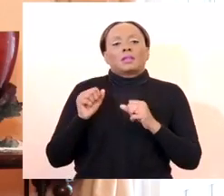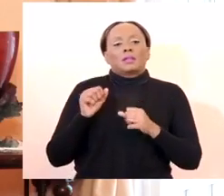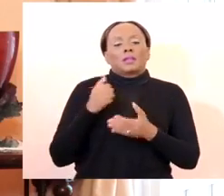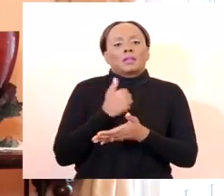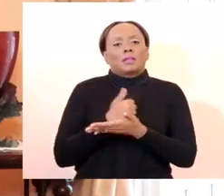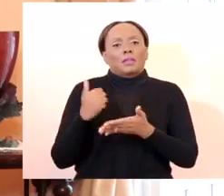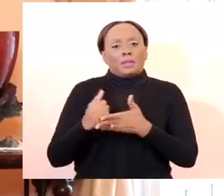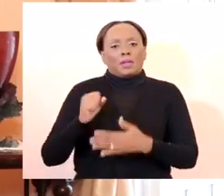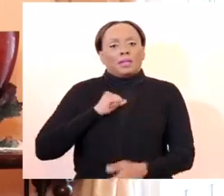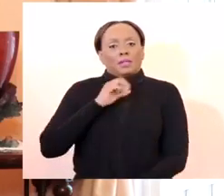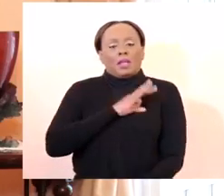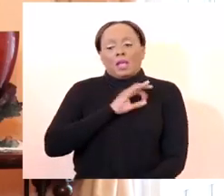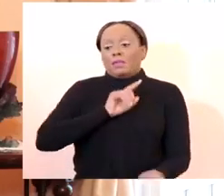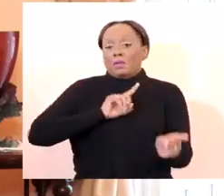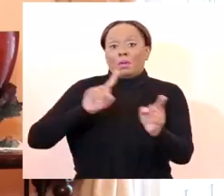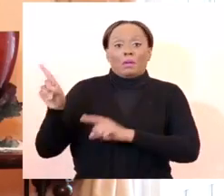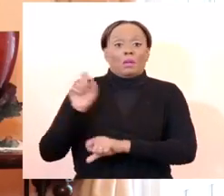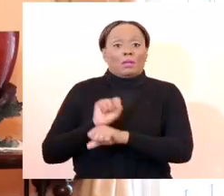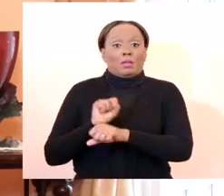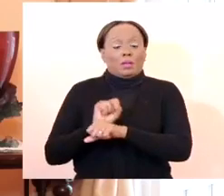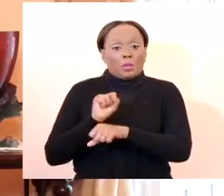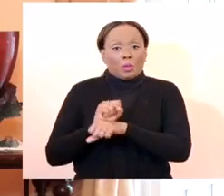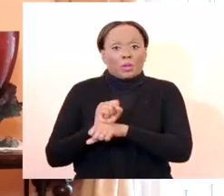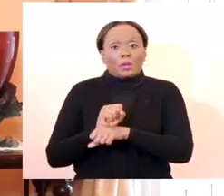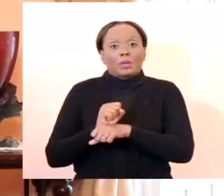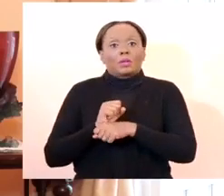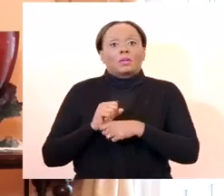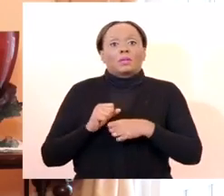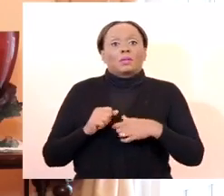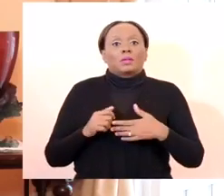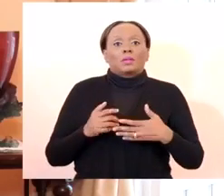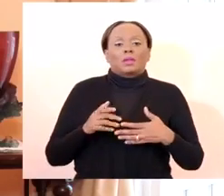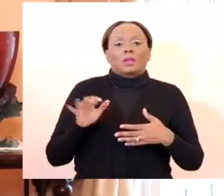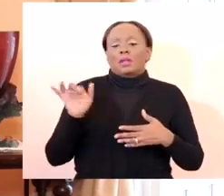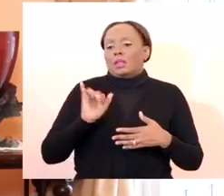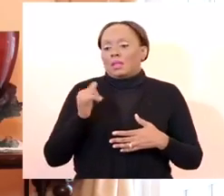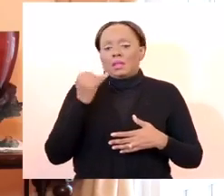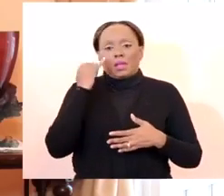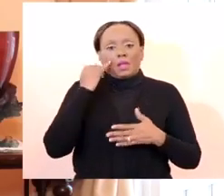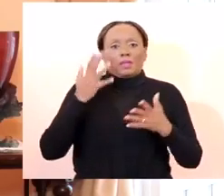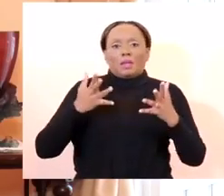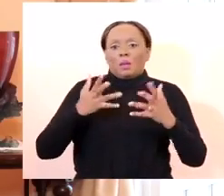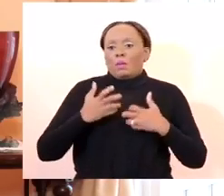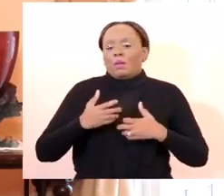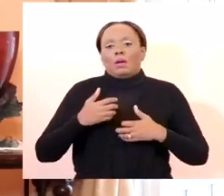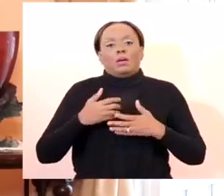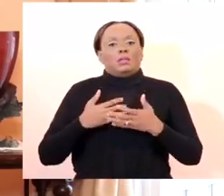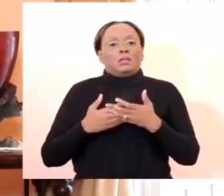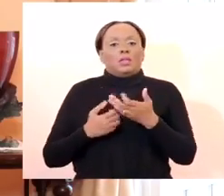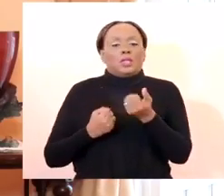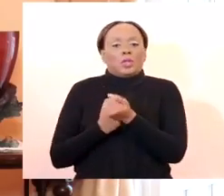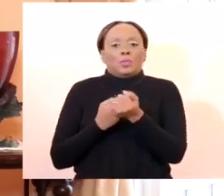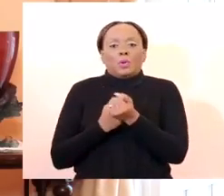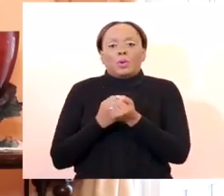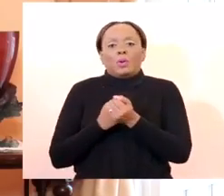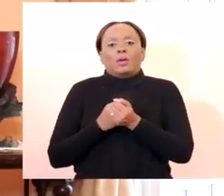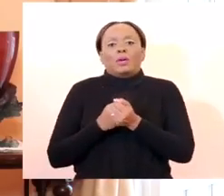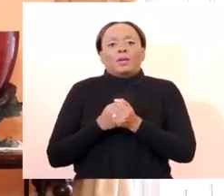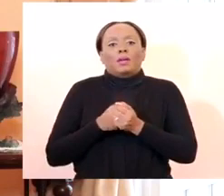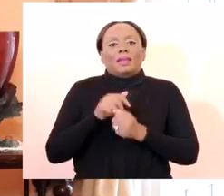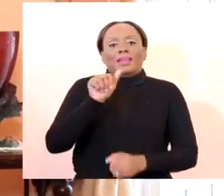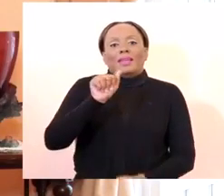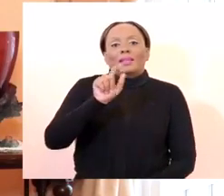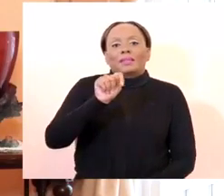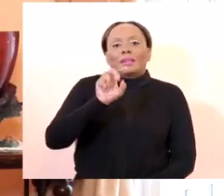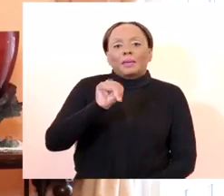words, they can provide those things that support credit cards, ATM, electronic payroll, night deposits, and things of that sort.